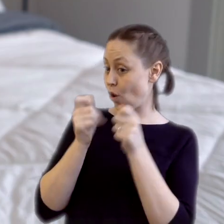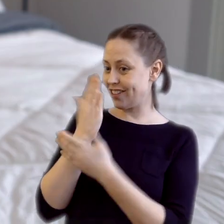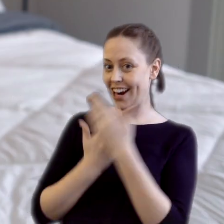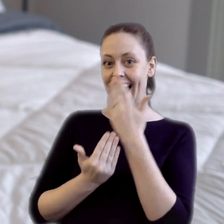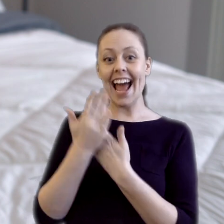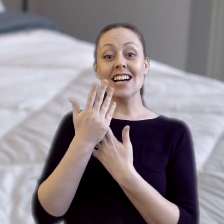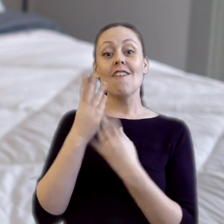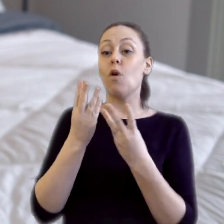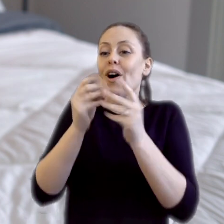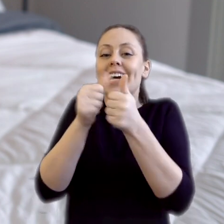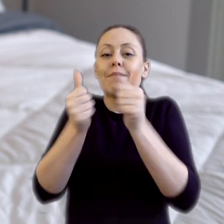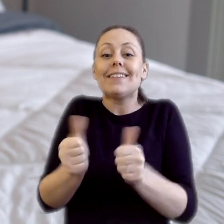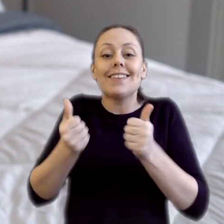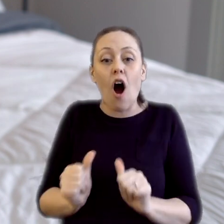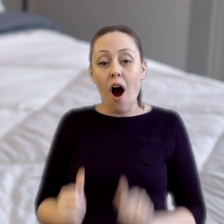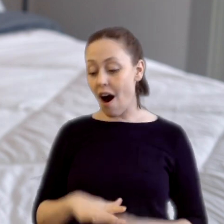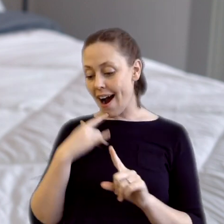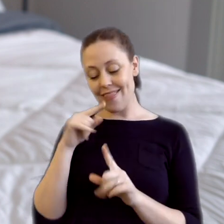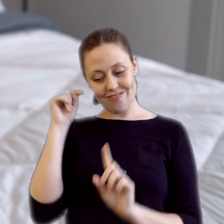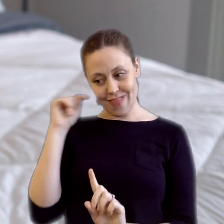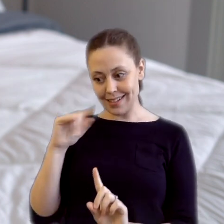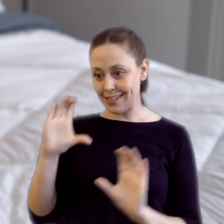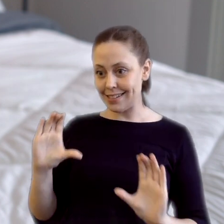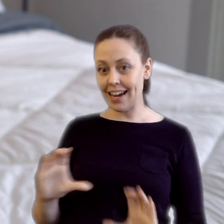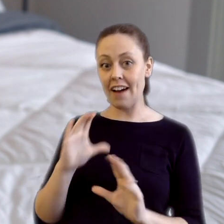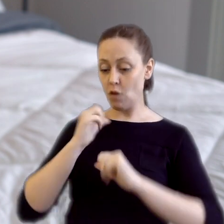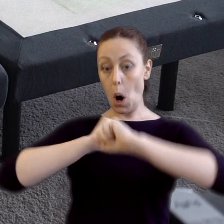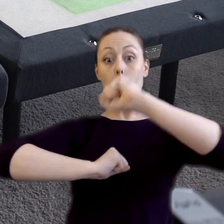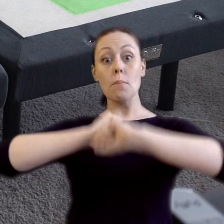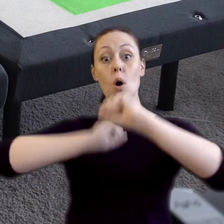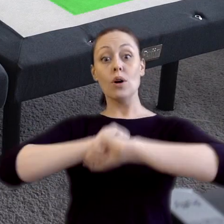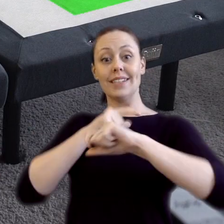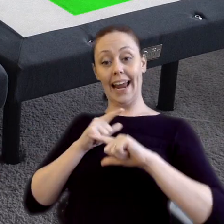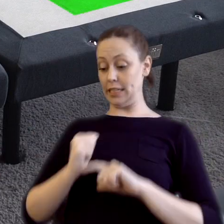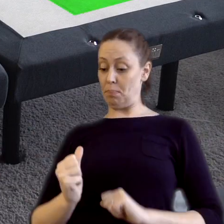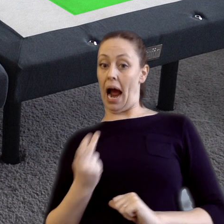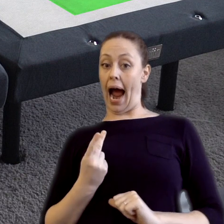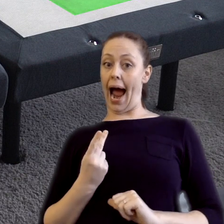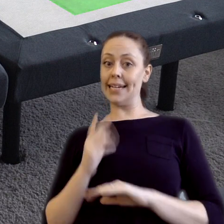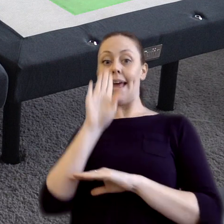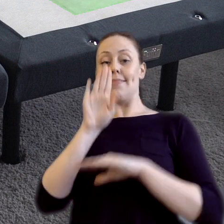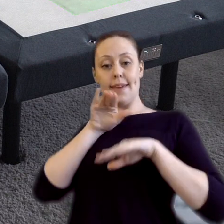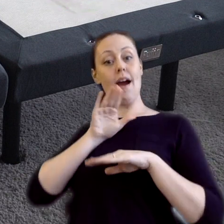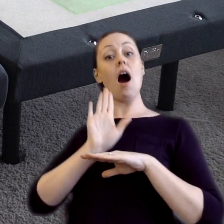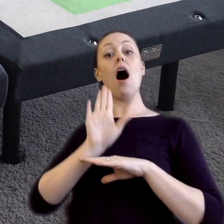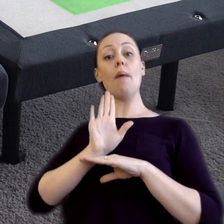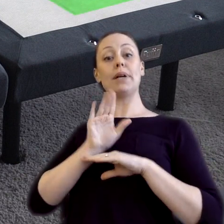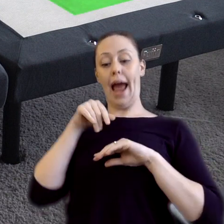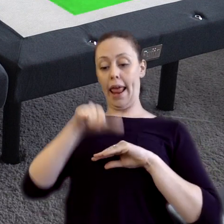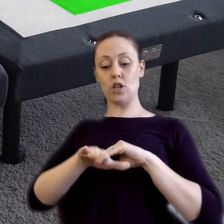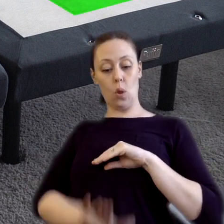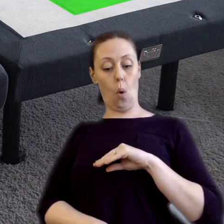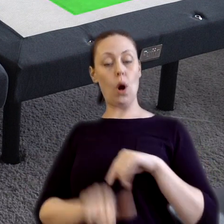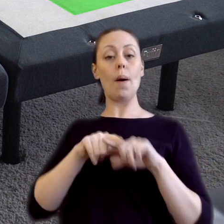for a gentle massaging. And this is done through a motor that is placed just behind the upper and lower body